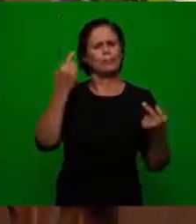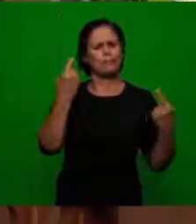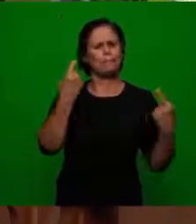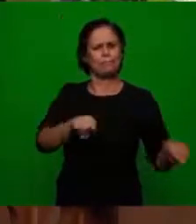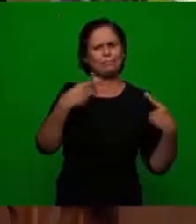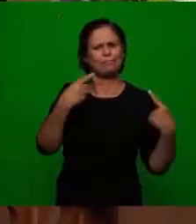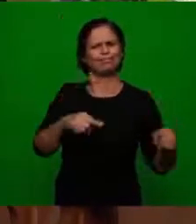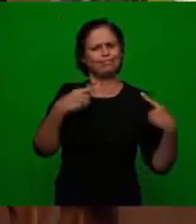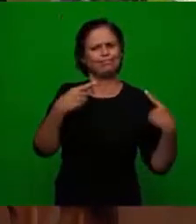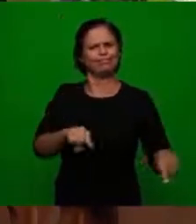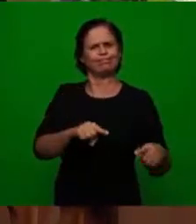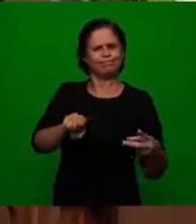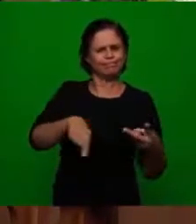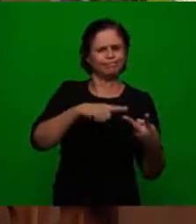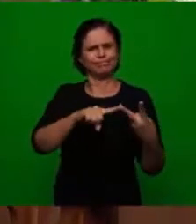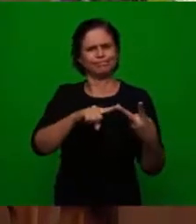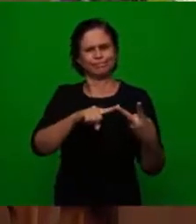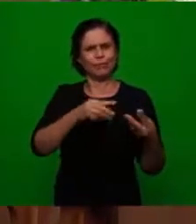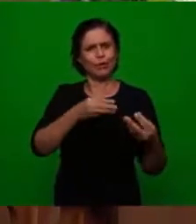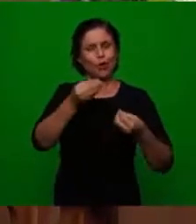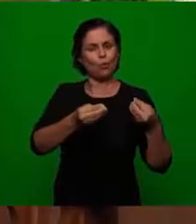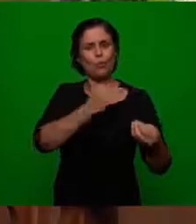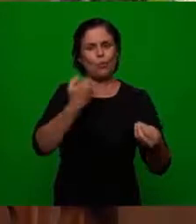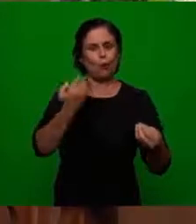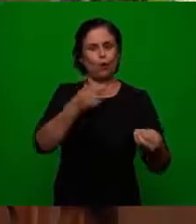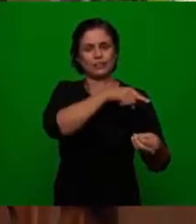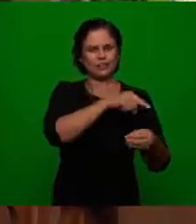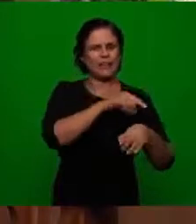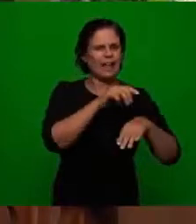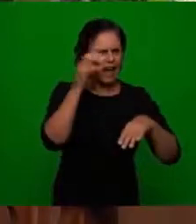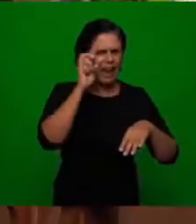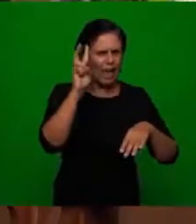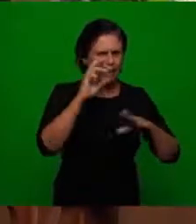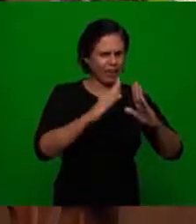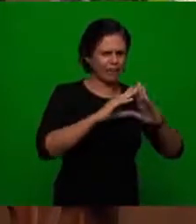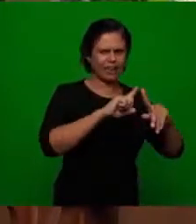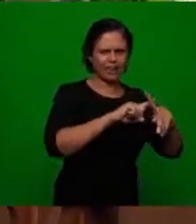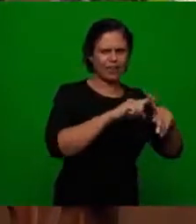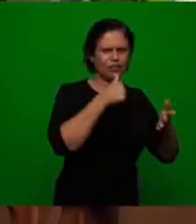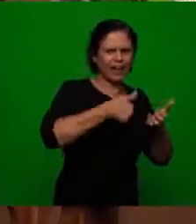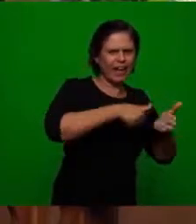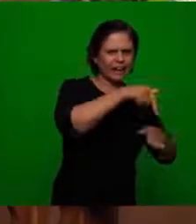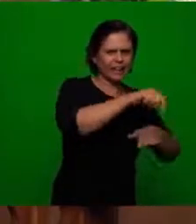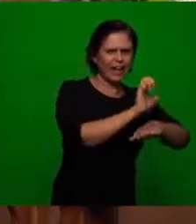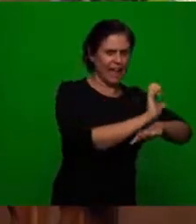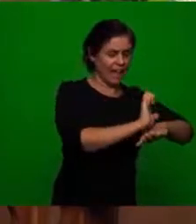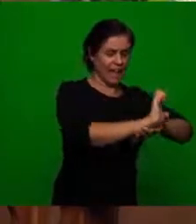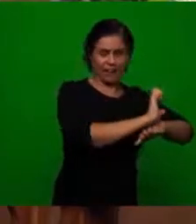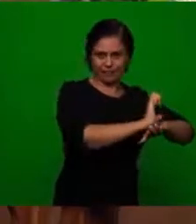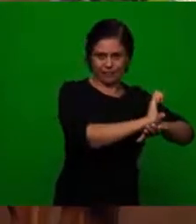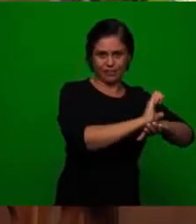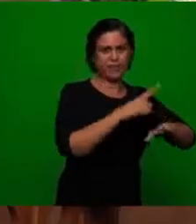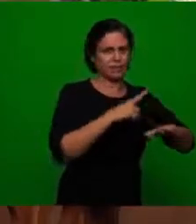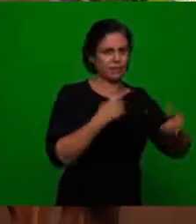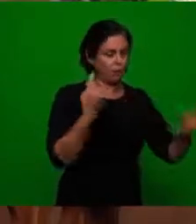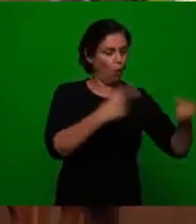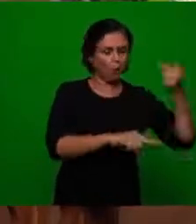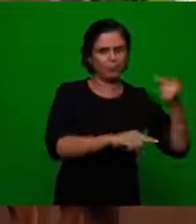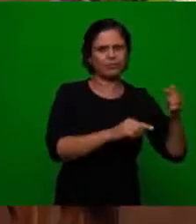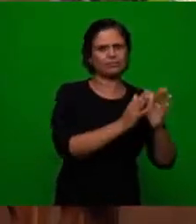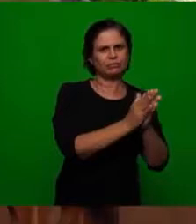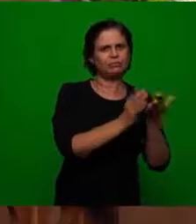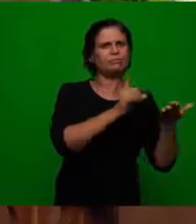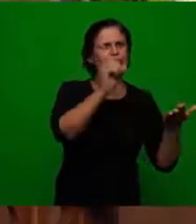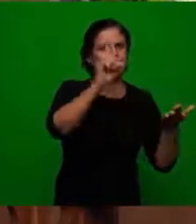opposition the opposition so the second was through death so first in Ephesus there was an opposition to the word